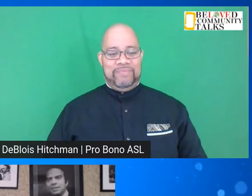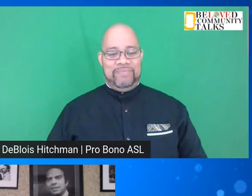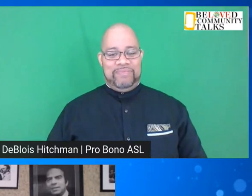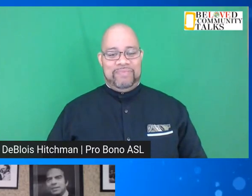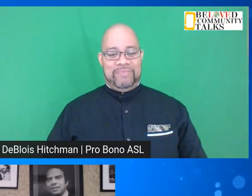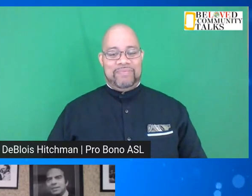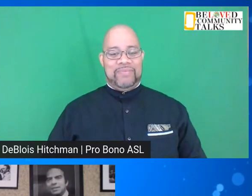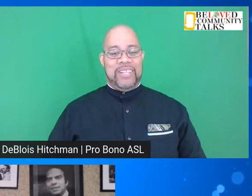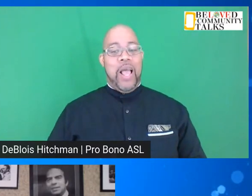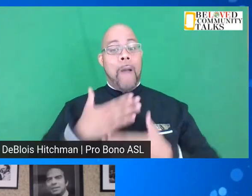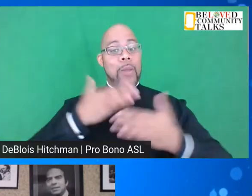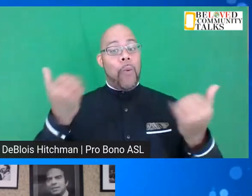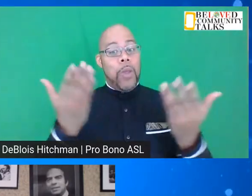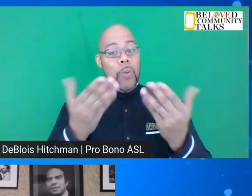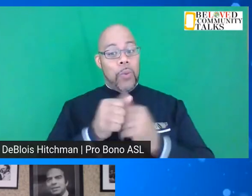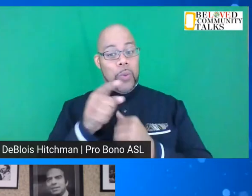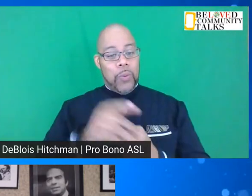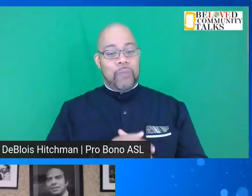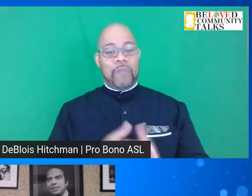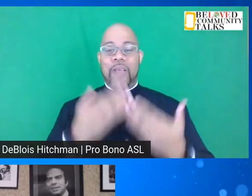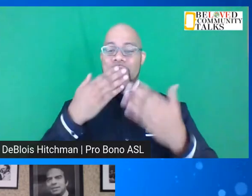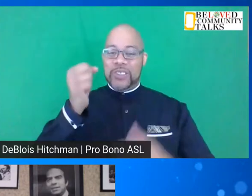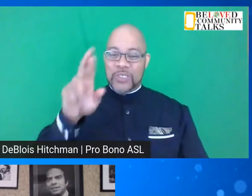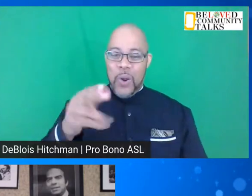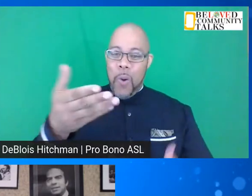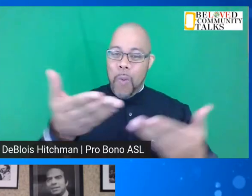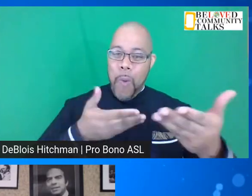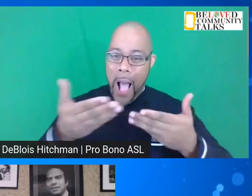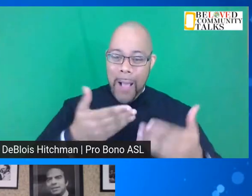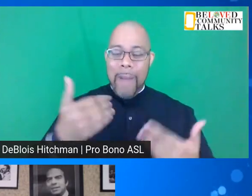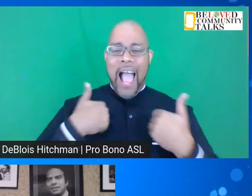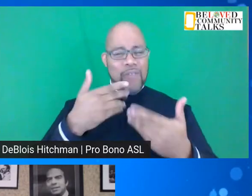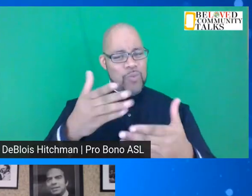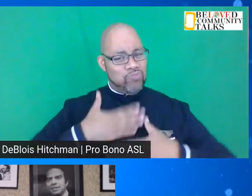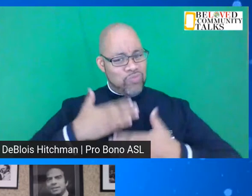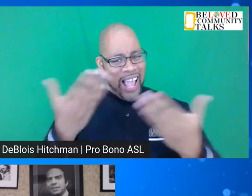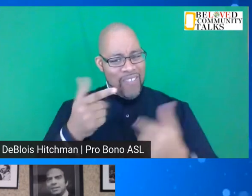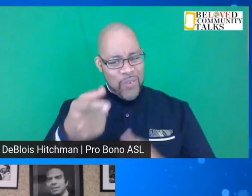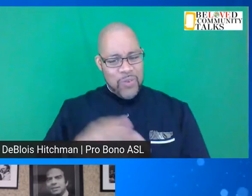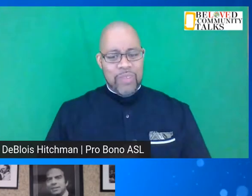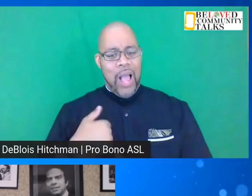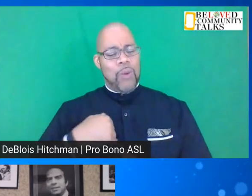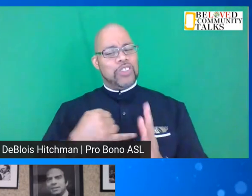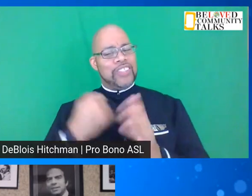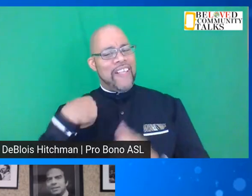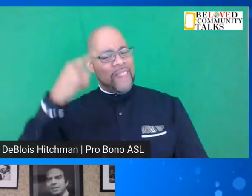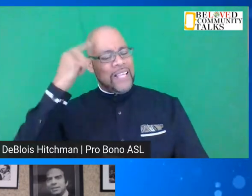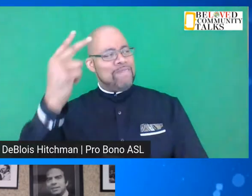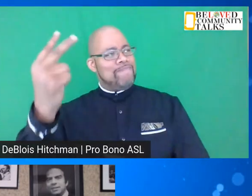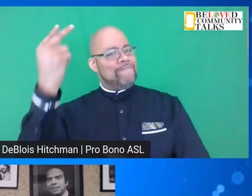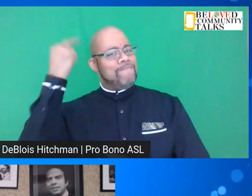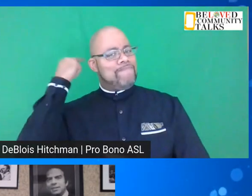Pleasure to be with you. Thank you, sir. Welcome. It's good to have you. I was just thinking back.